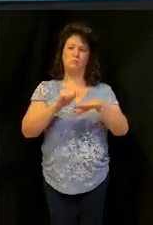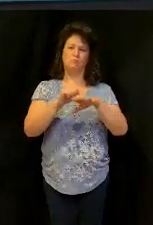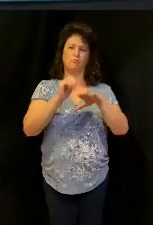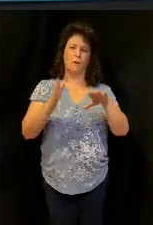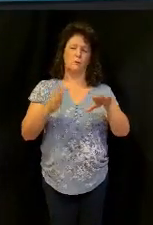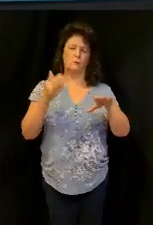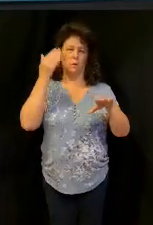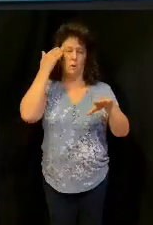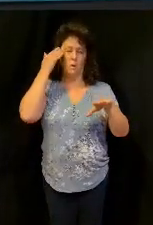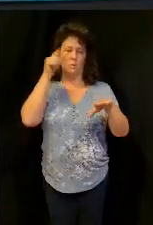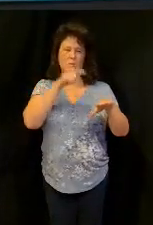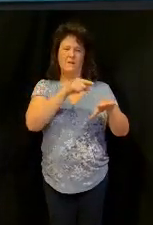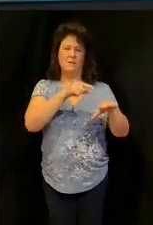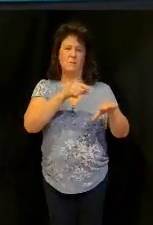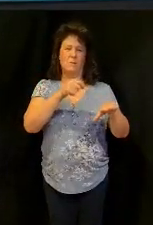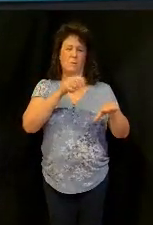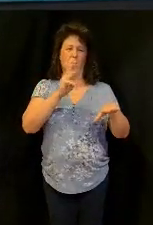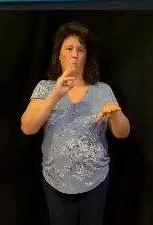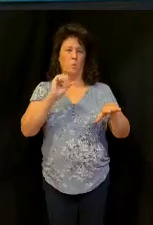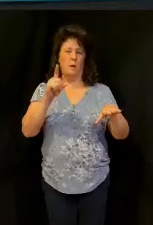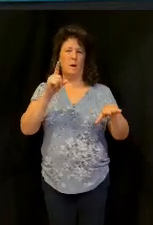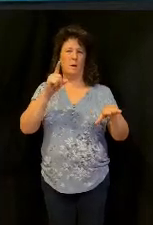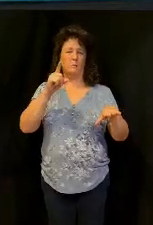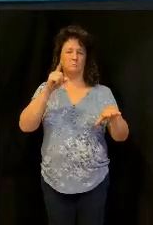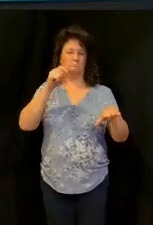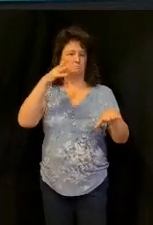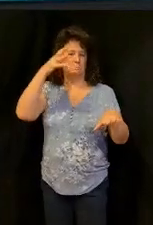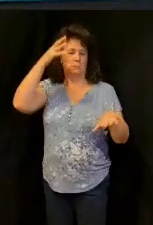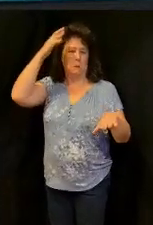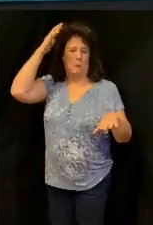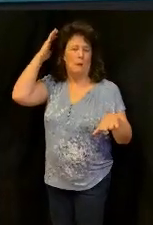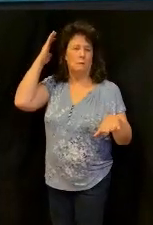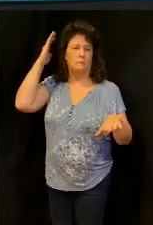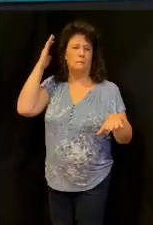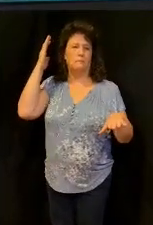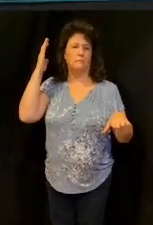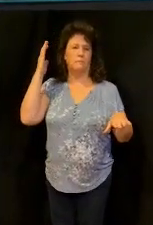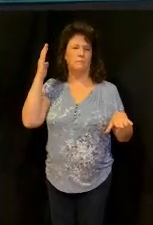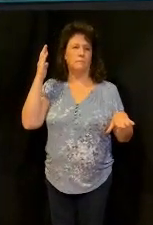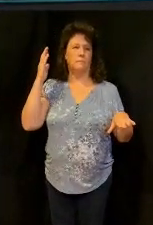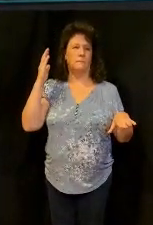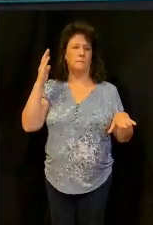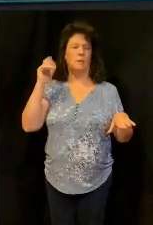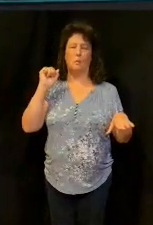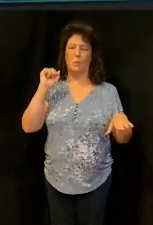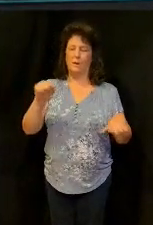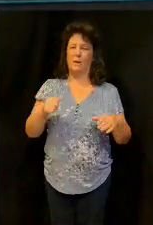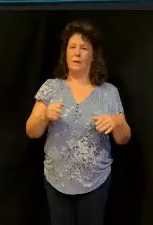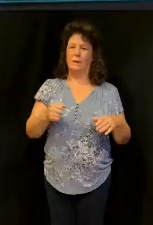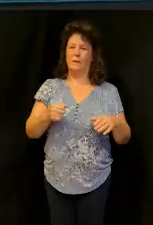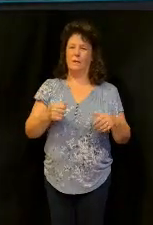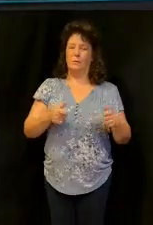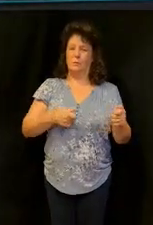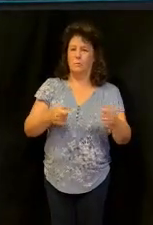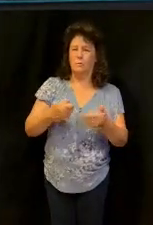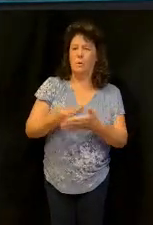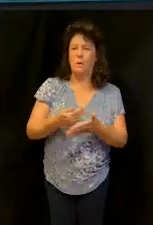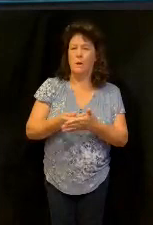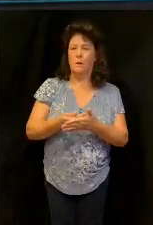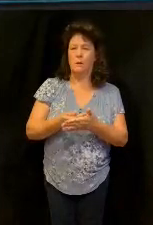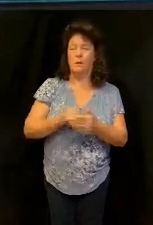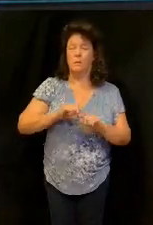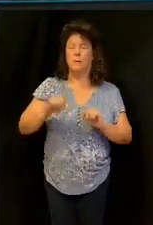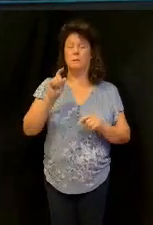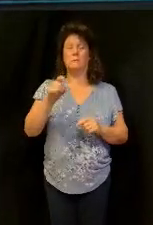and it's the same way with our money, we need to handle it, we don't need to be scared about it, but we need to understand, we need to understand,